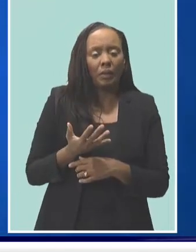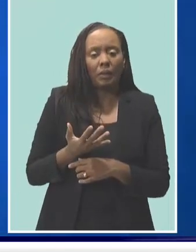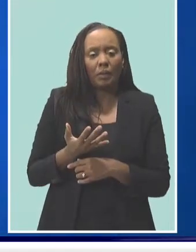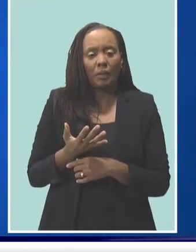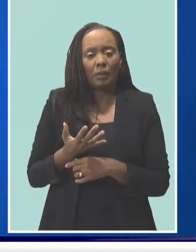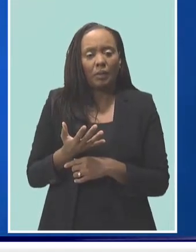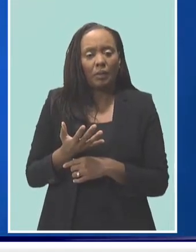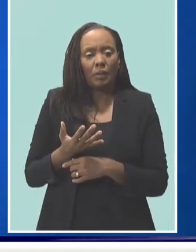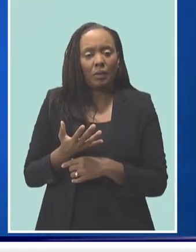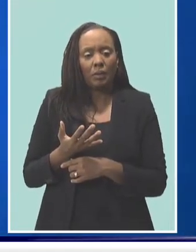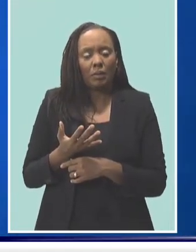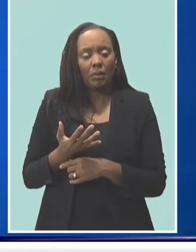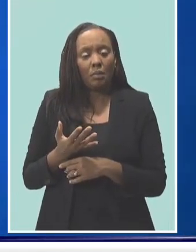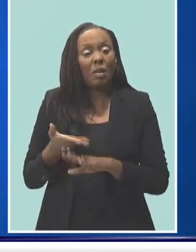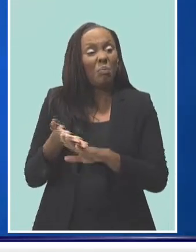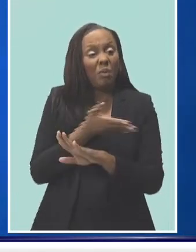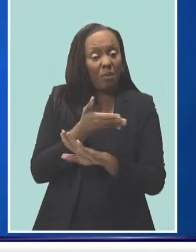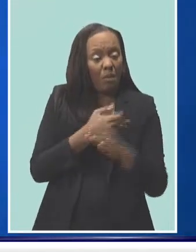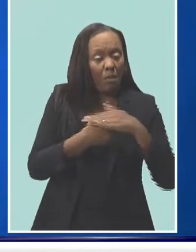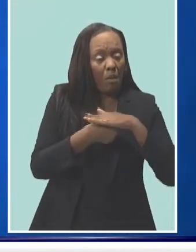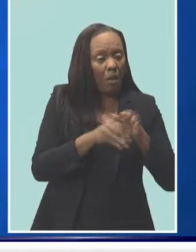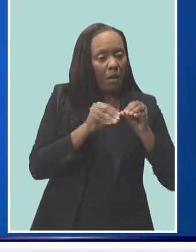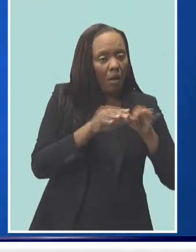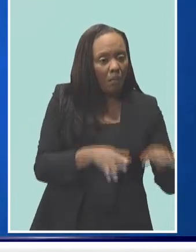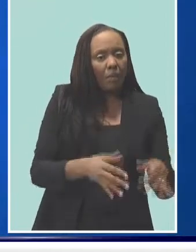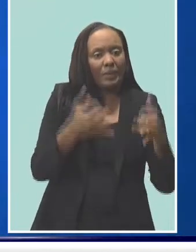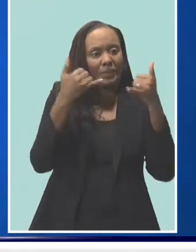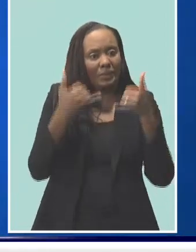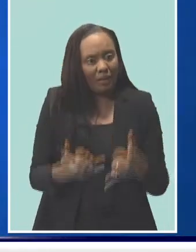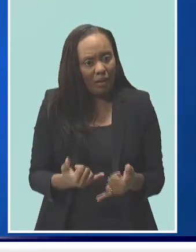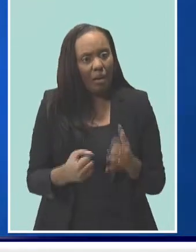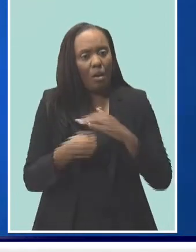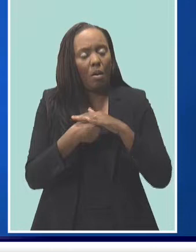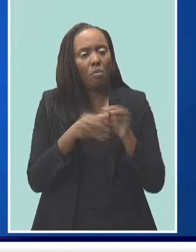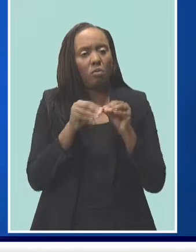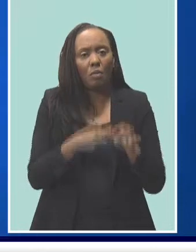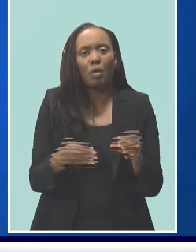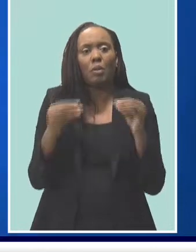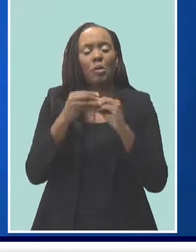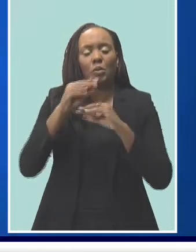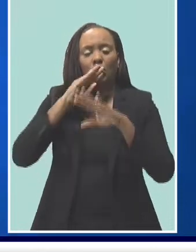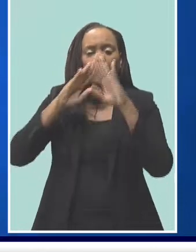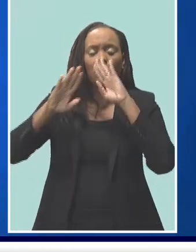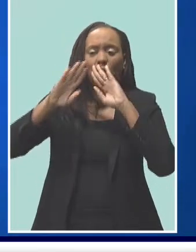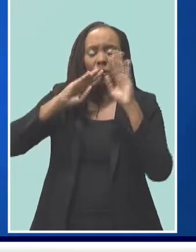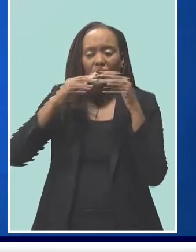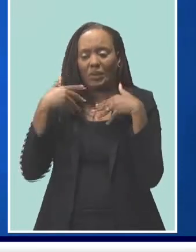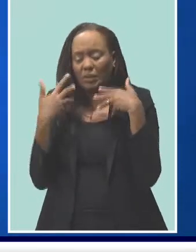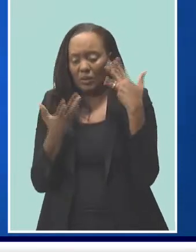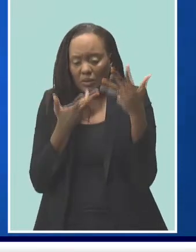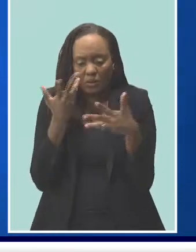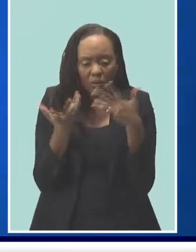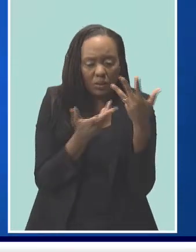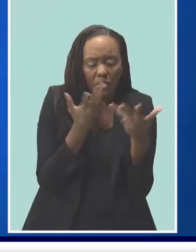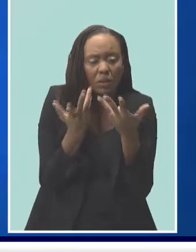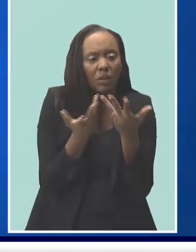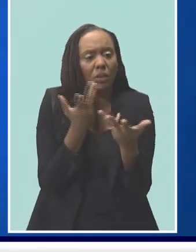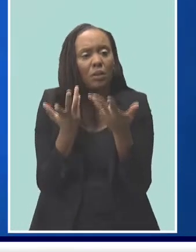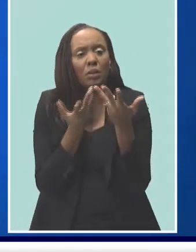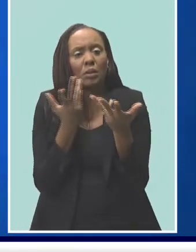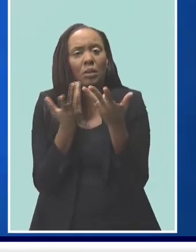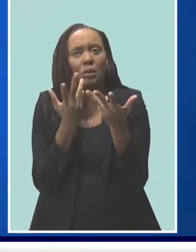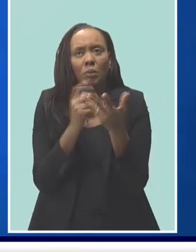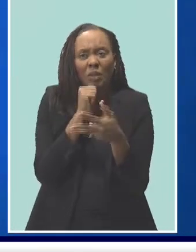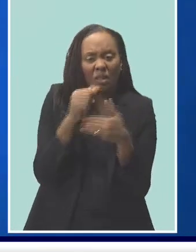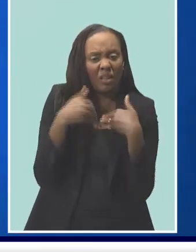the pandemic. So now the pandemic is here. It is more frustrating because we are not getting the amount